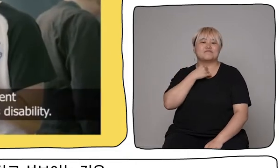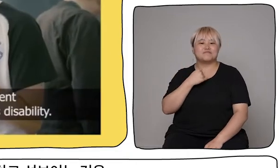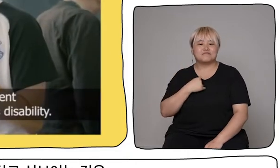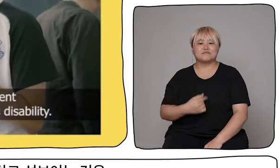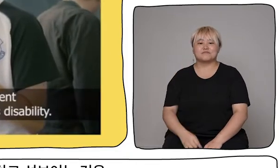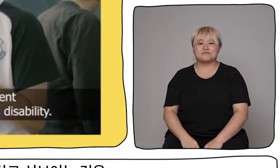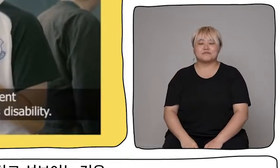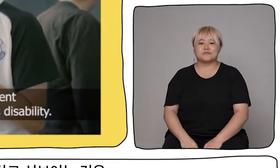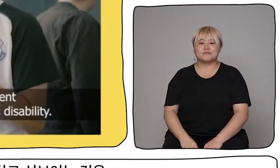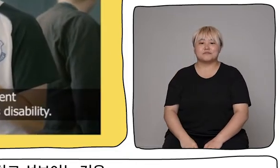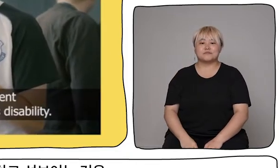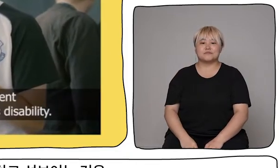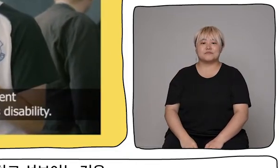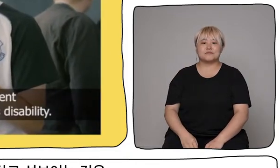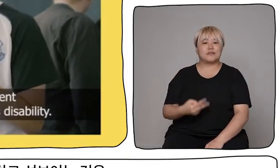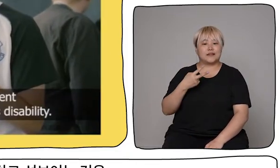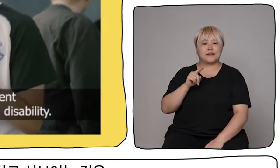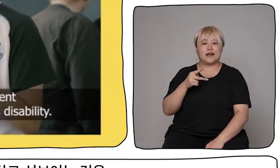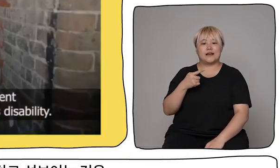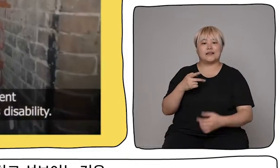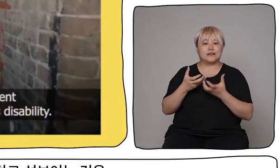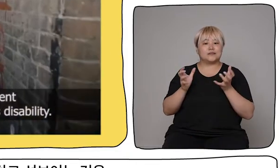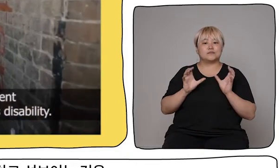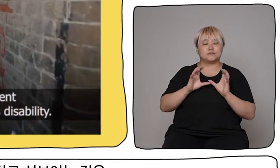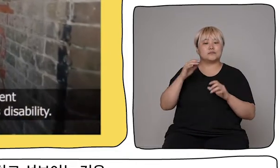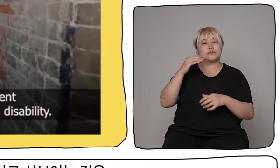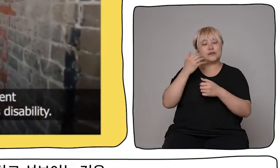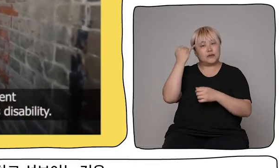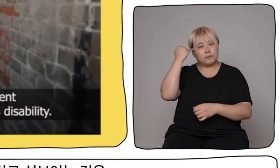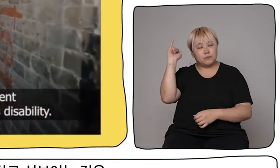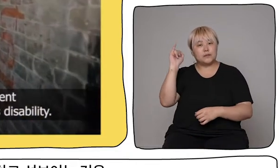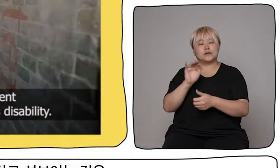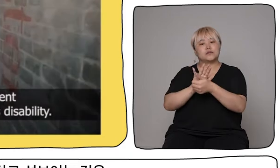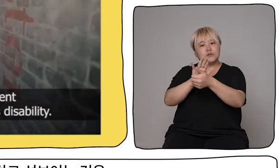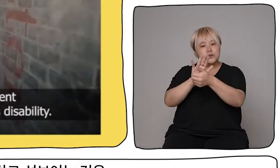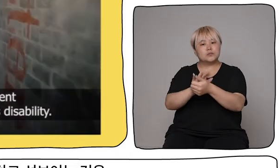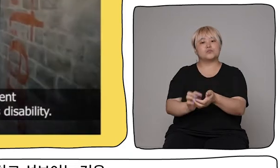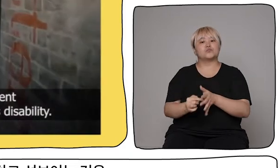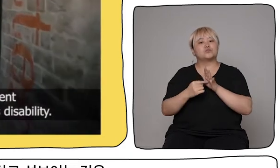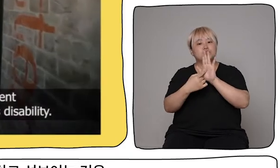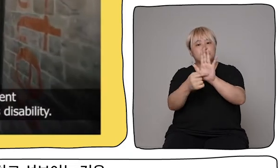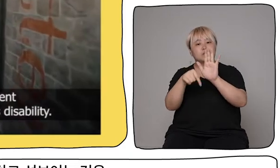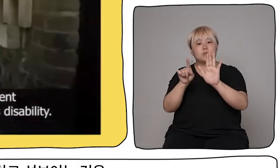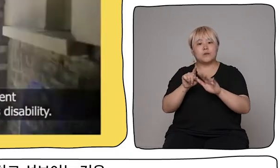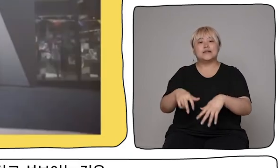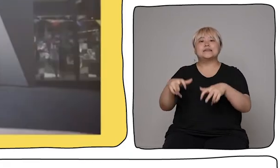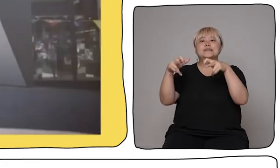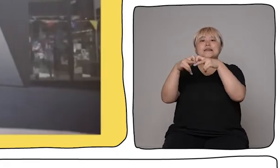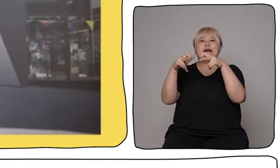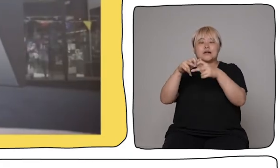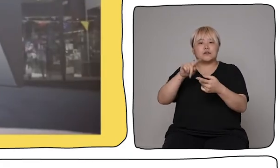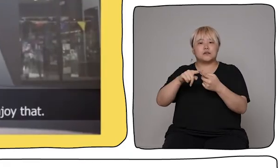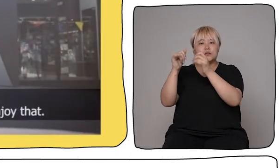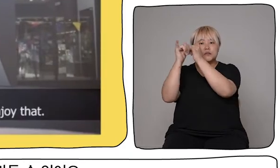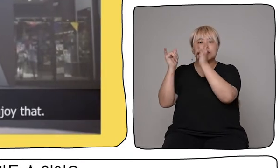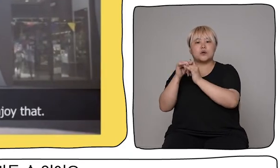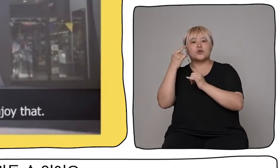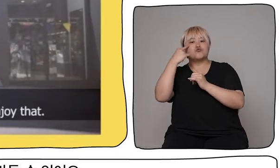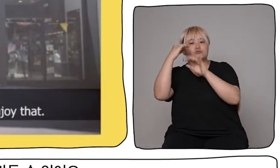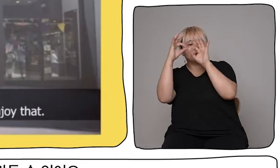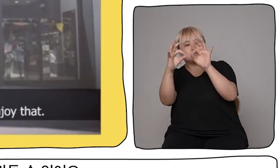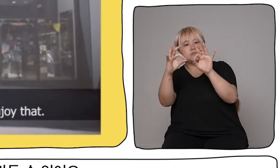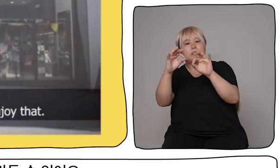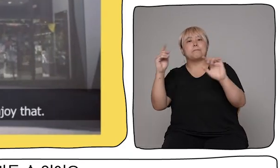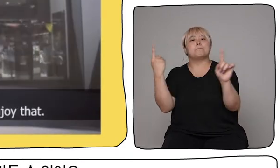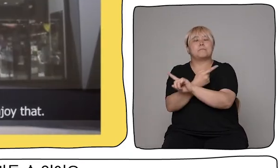What we develop, support and present also helps change social attitudes towards disability. DADA do